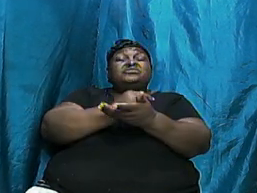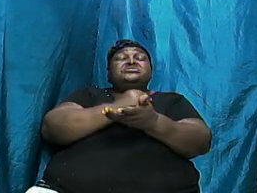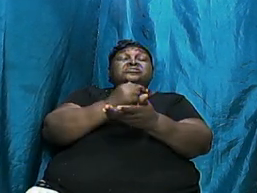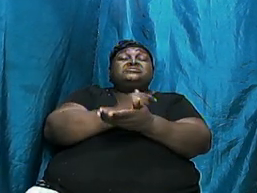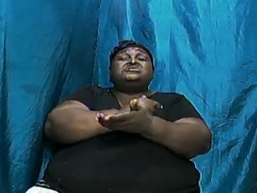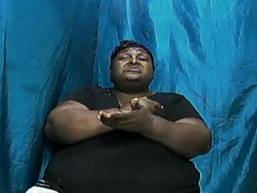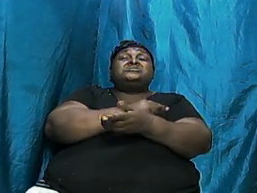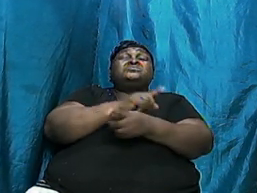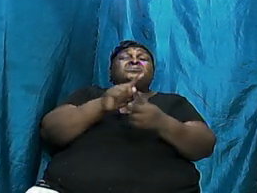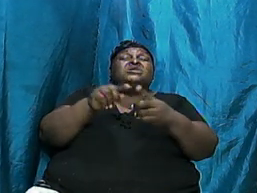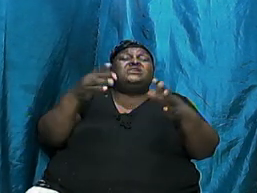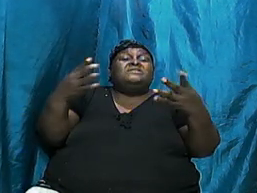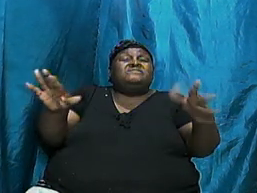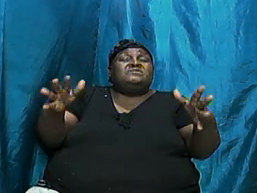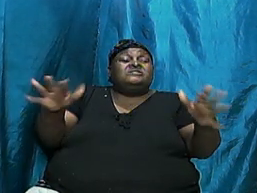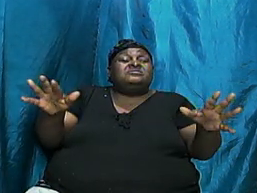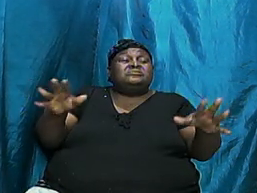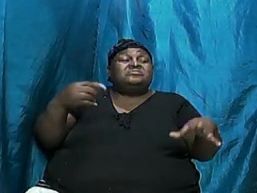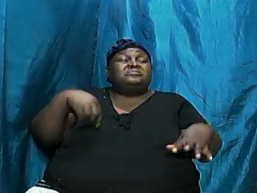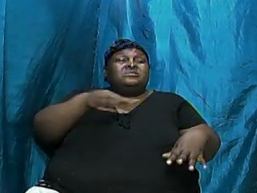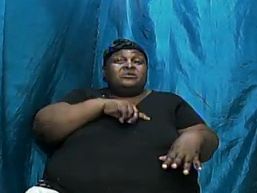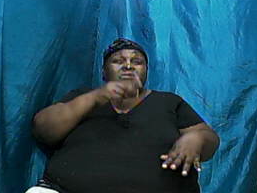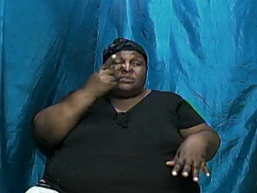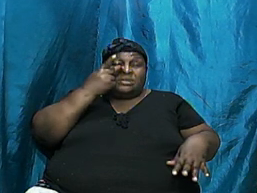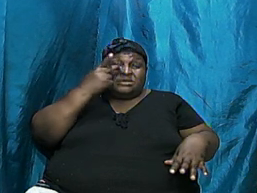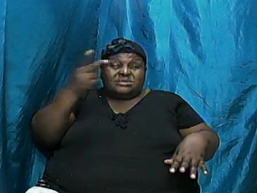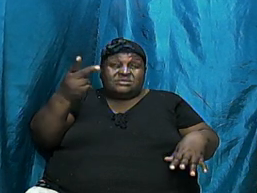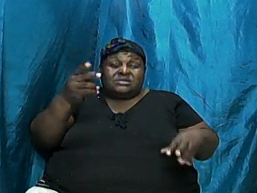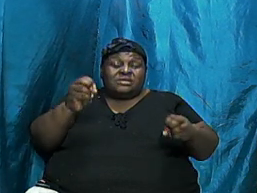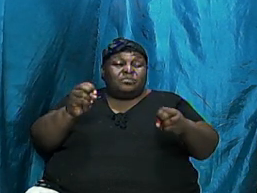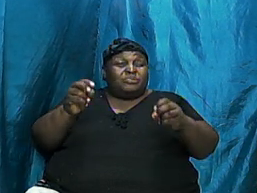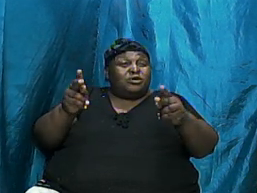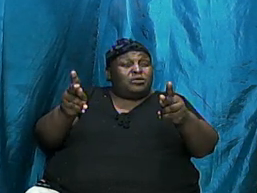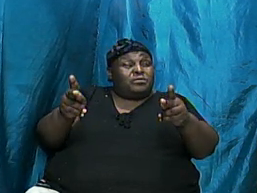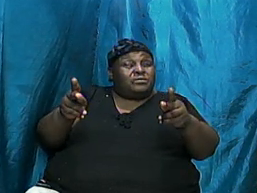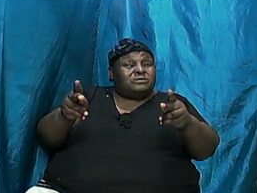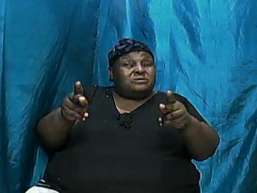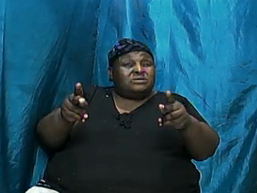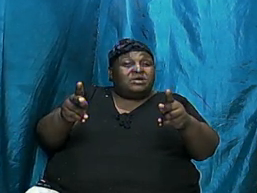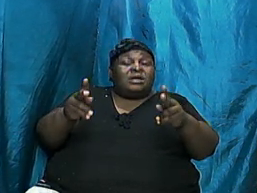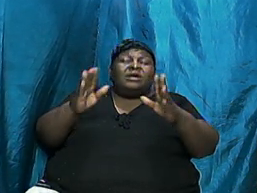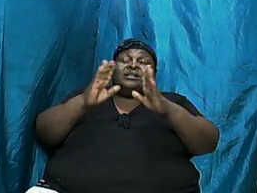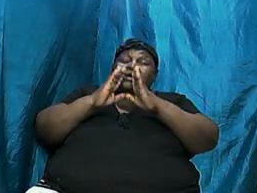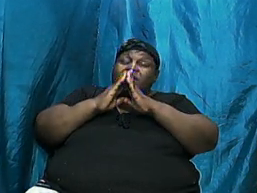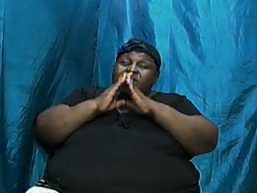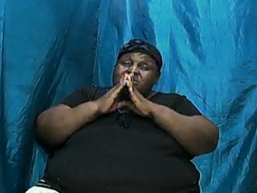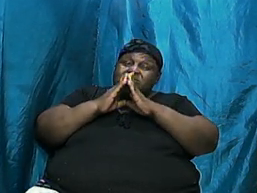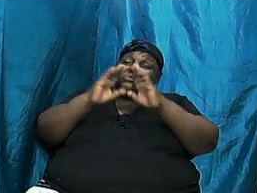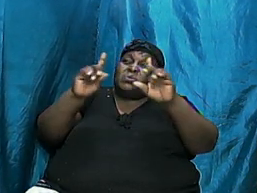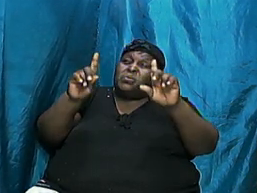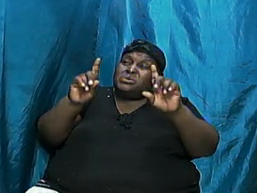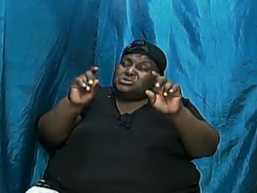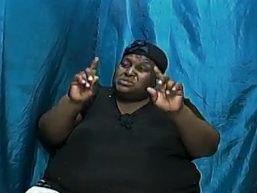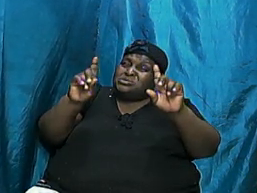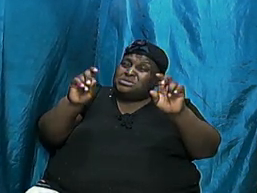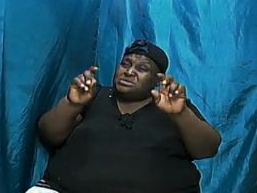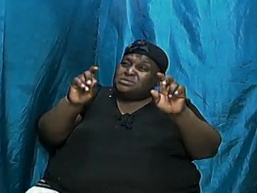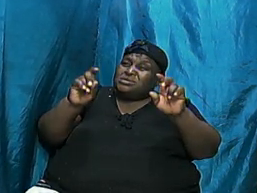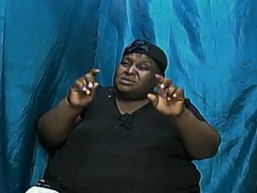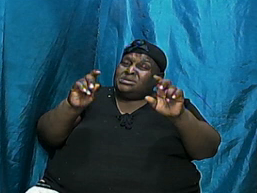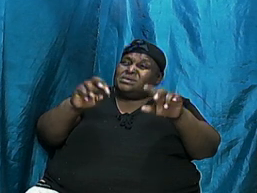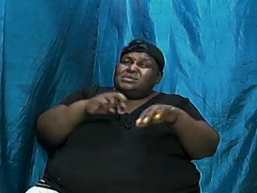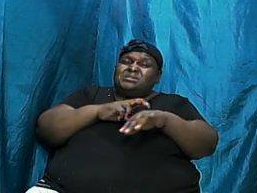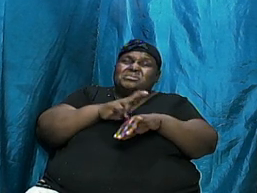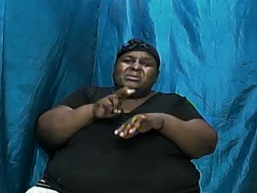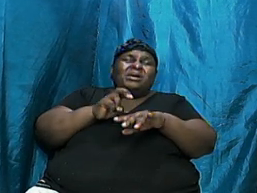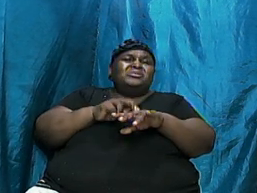for the book of Genesis. And then finally, to answer crucial questions that naturally would arise